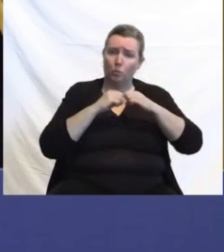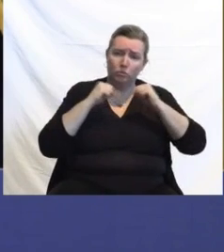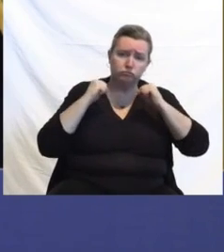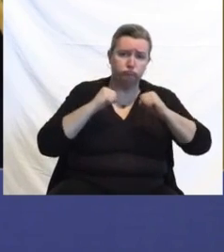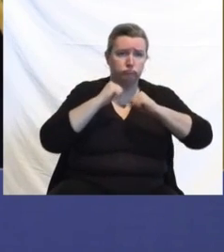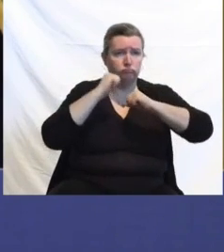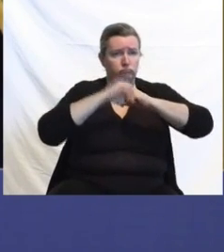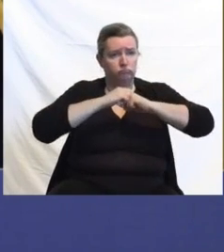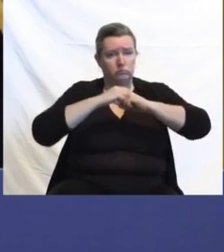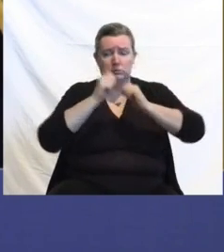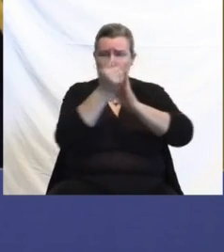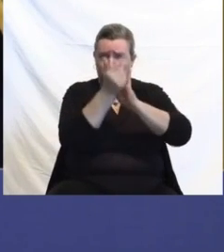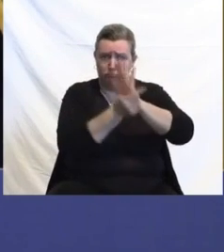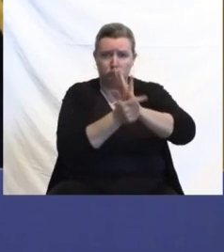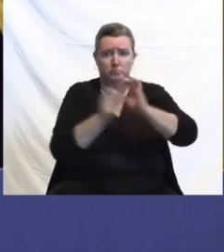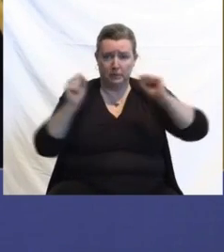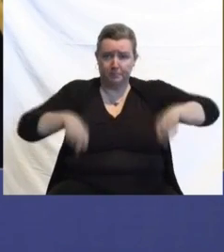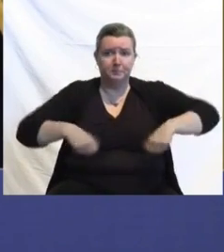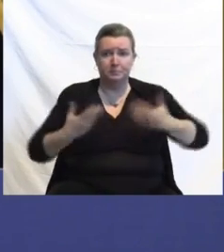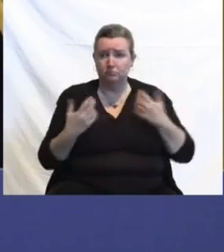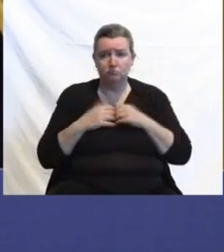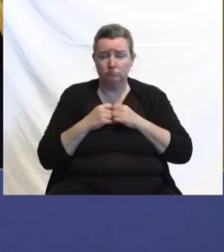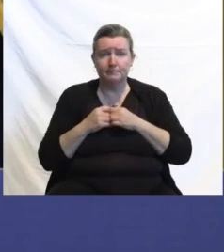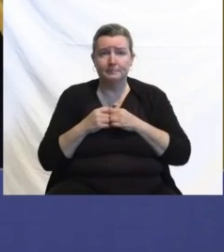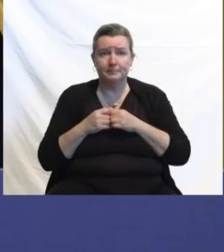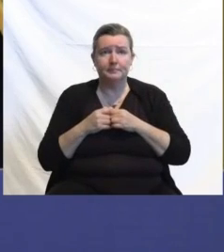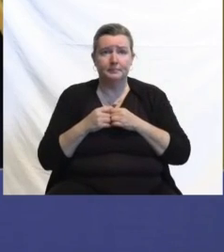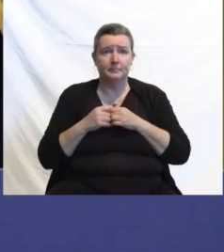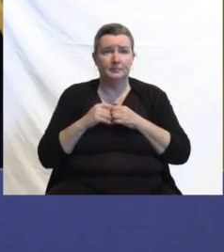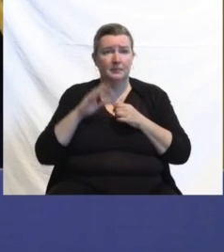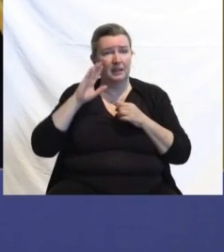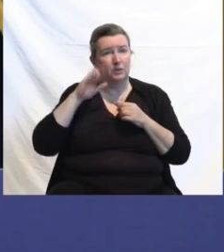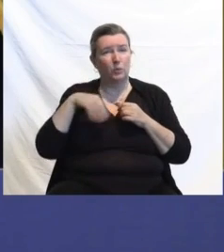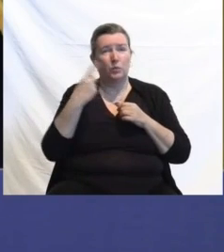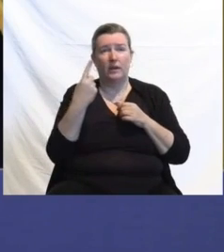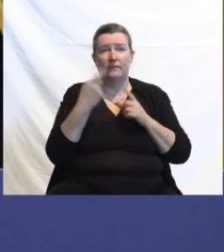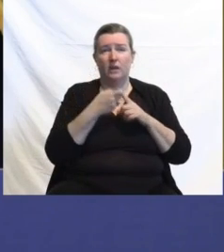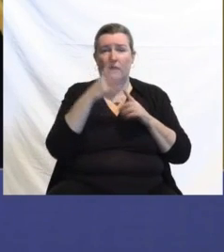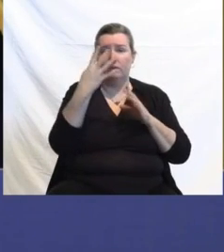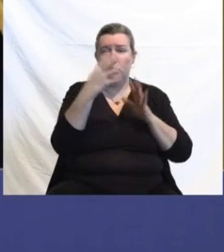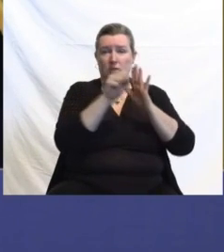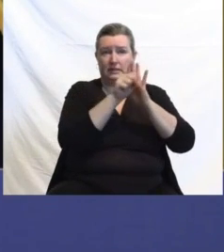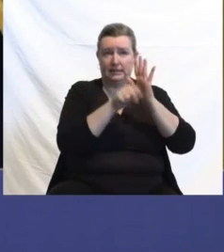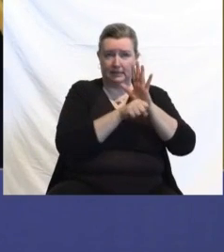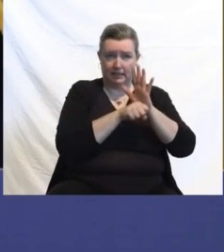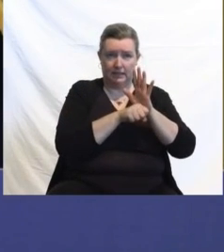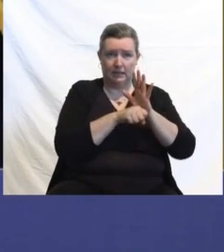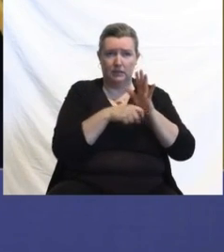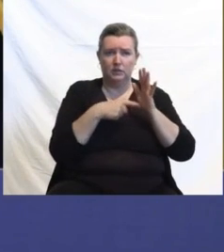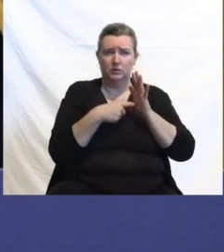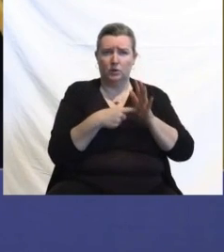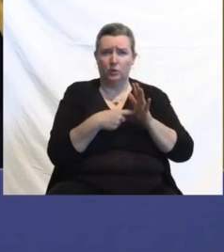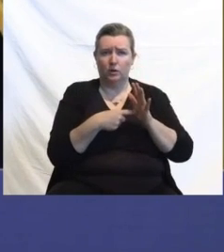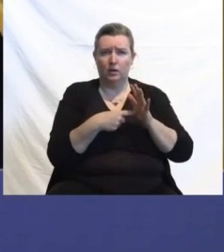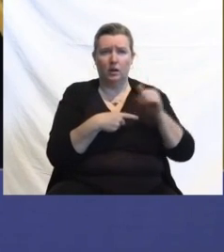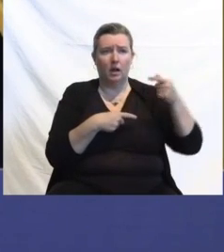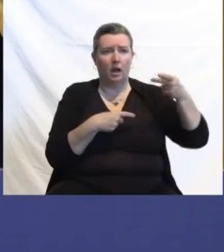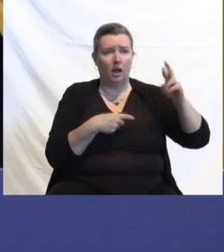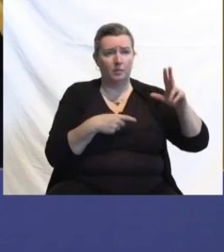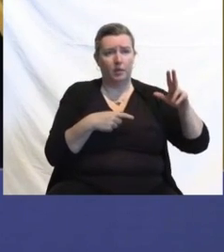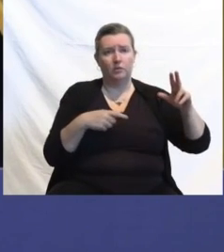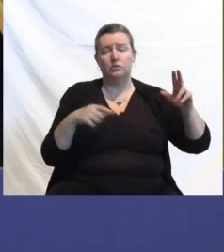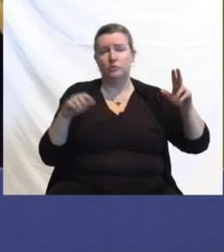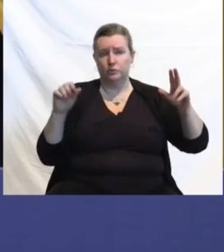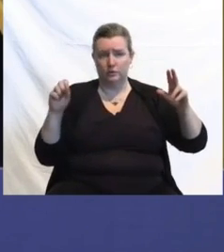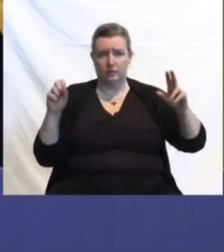no solace. I mean, I know that we're one of only four states, I believe, that showed April to April a reduction in overdose deaths.